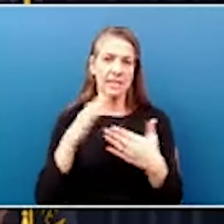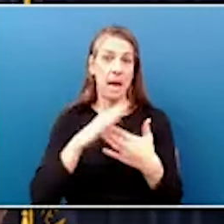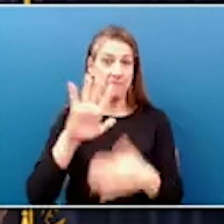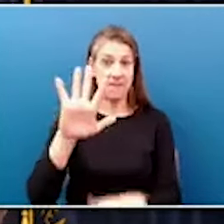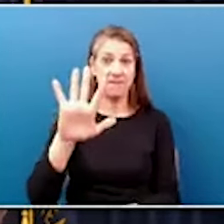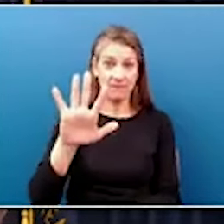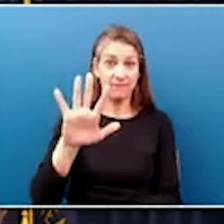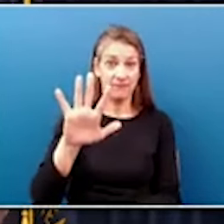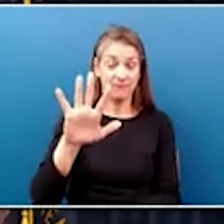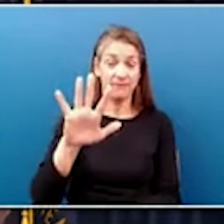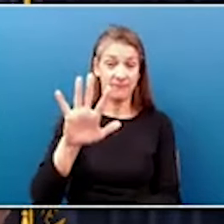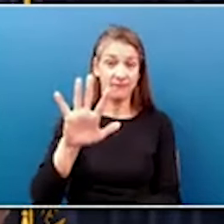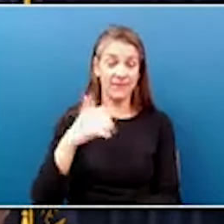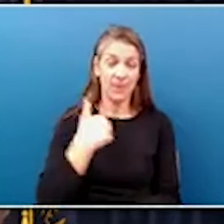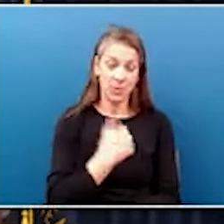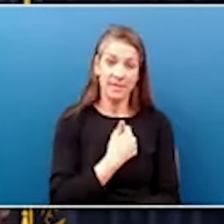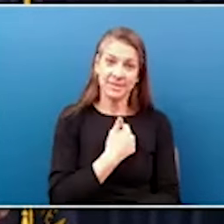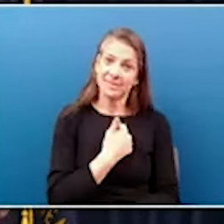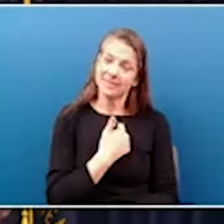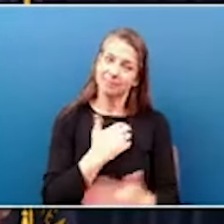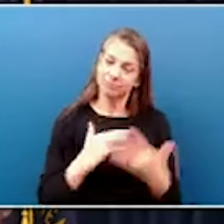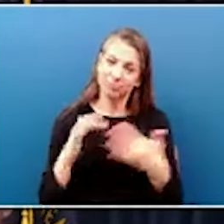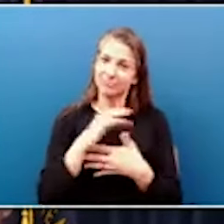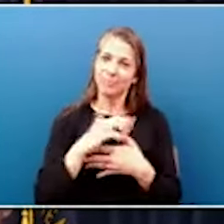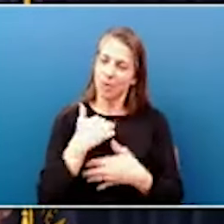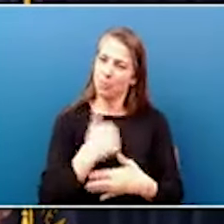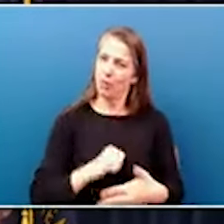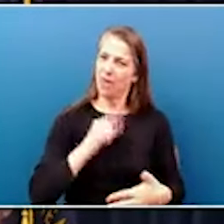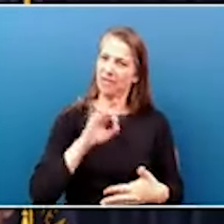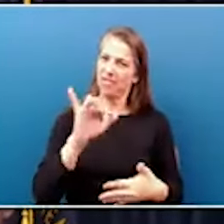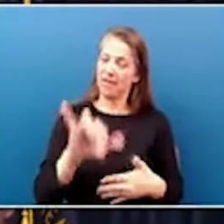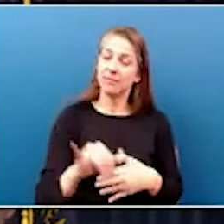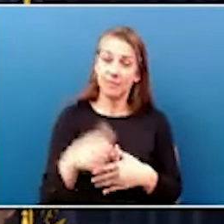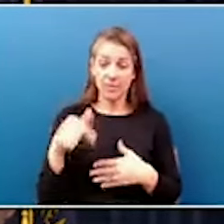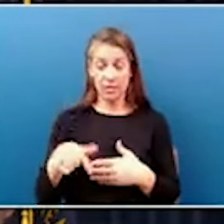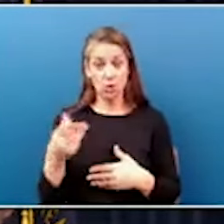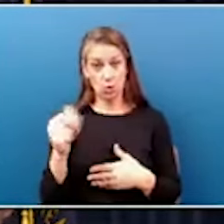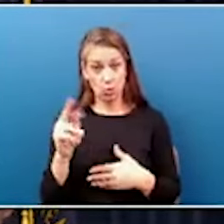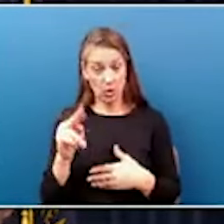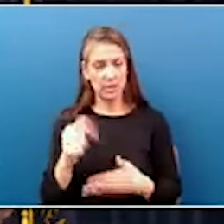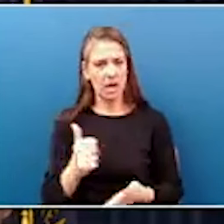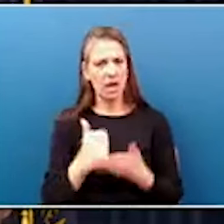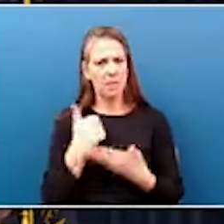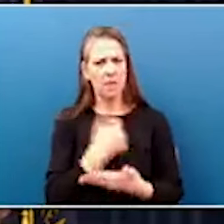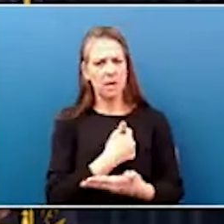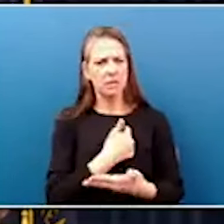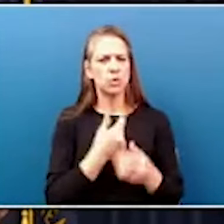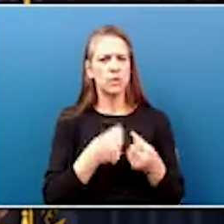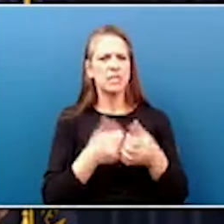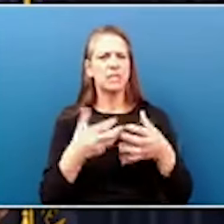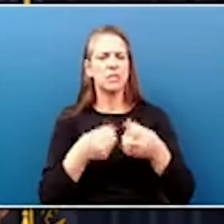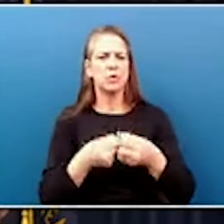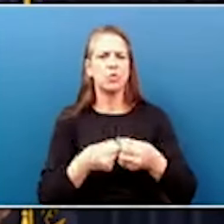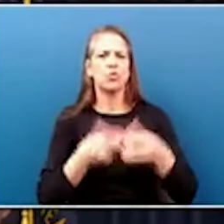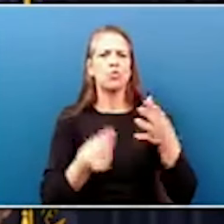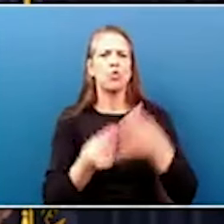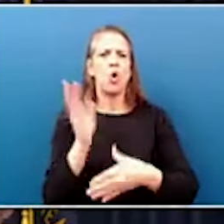five occasions. we take great pride in that. This grant allows us to do the important work of expanding our cosmetology program.